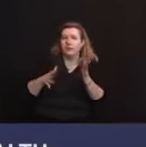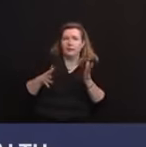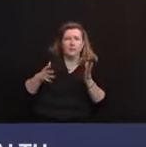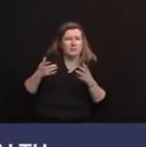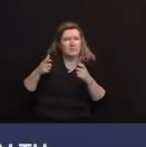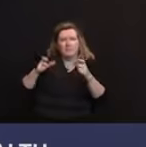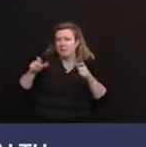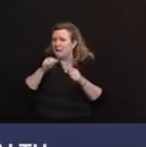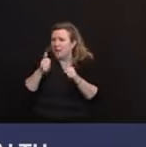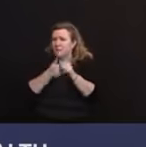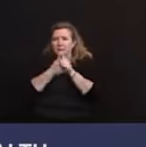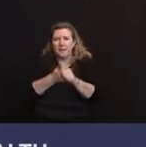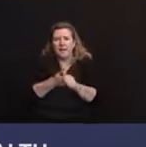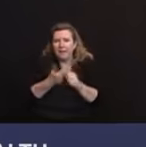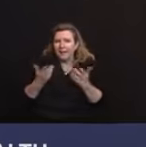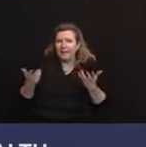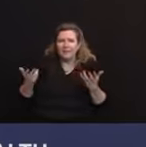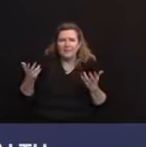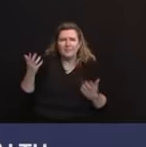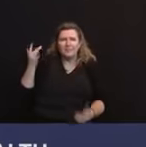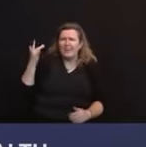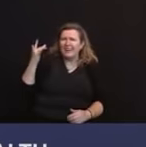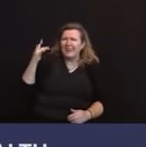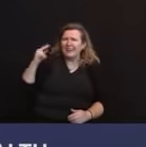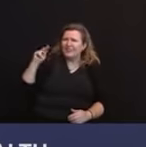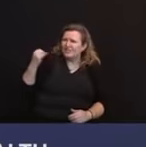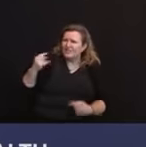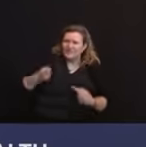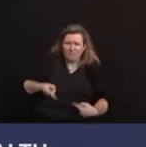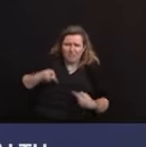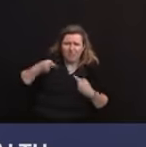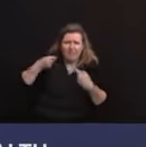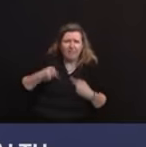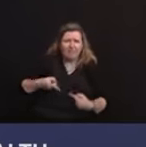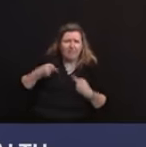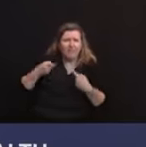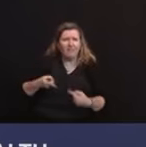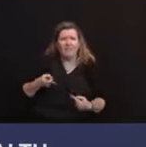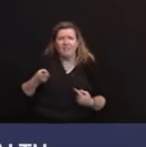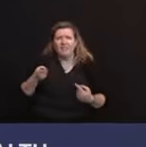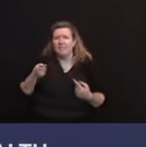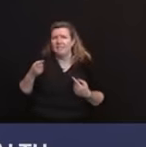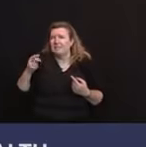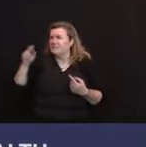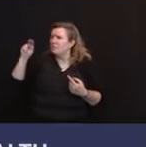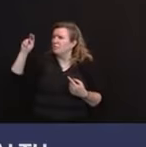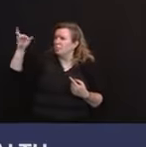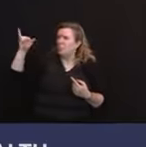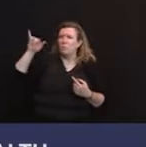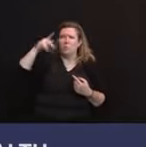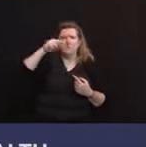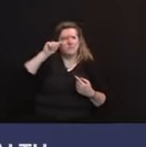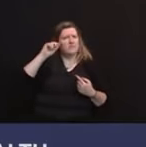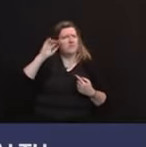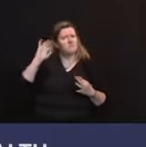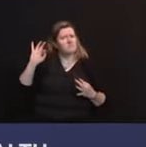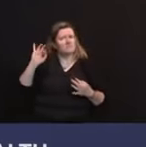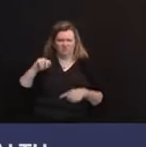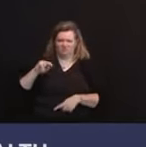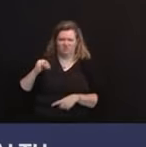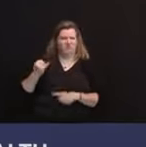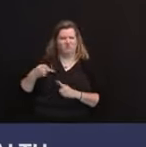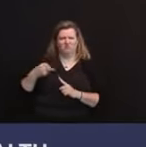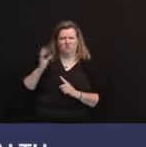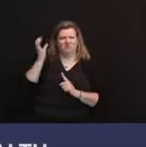Why do you believe New Jersey is struggling so much more than our neighbors with this effort and what can you tell us about the proposal you said you plan to hand over to the